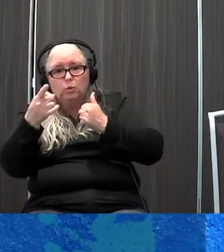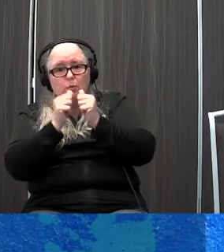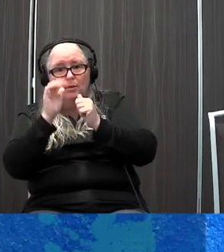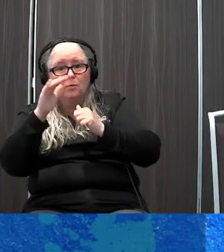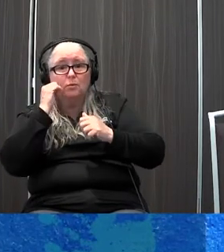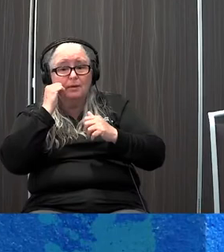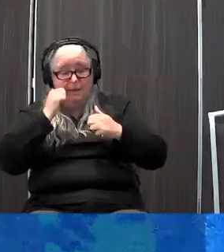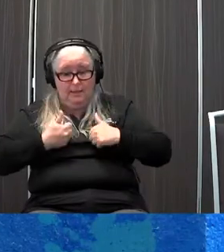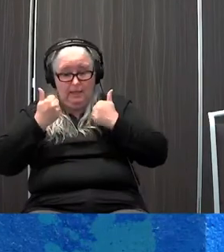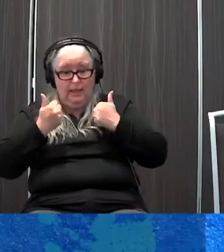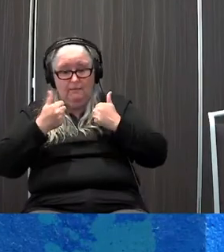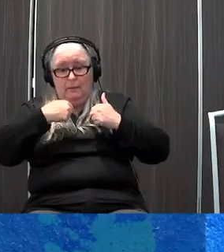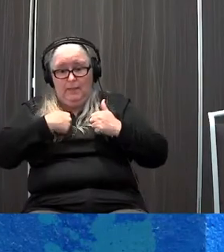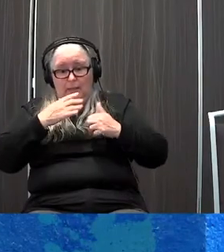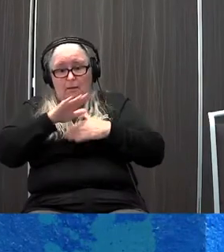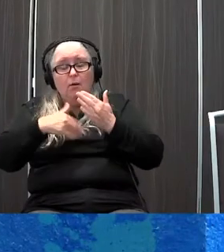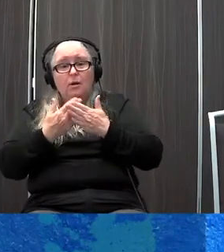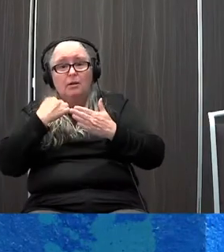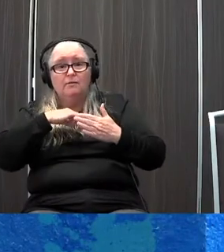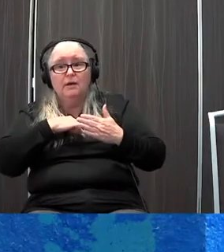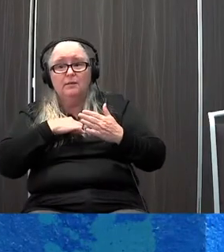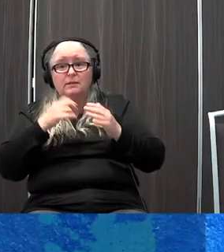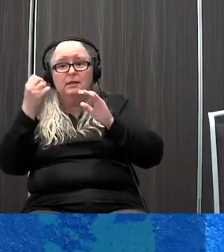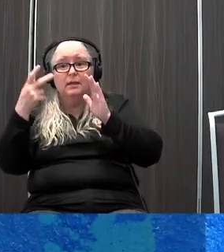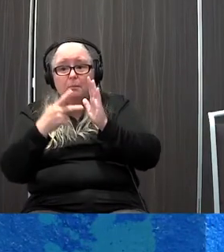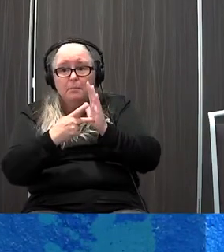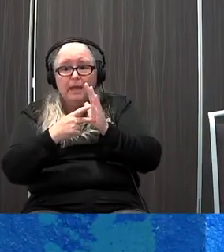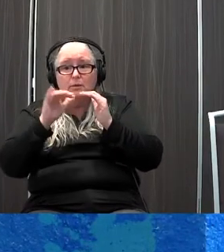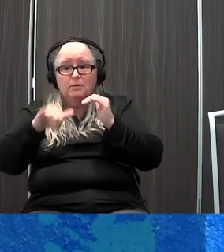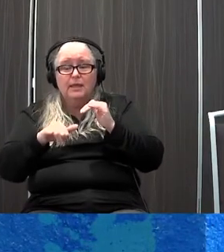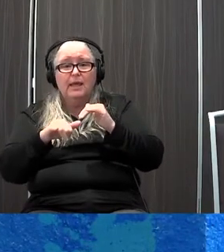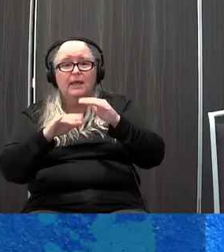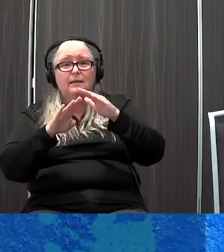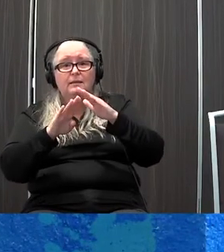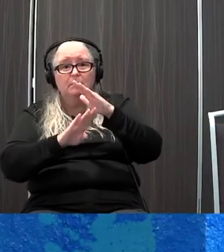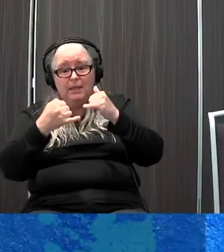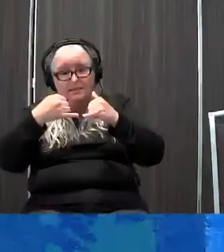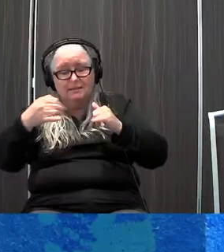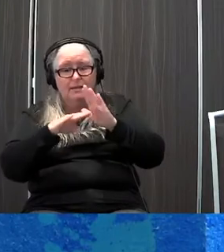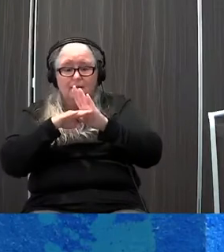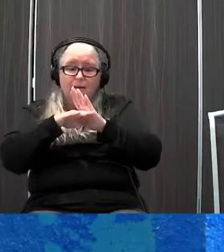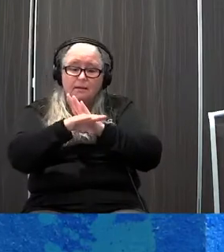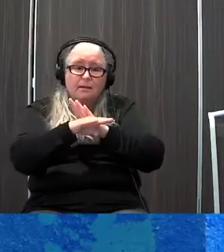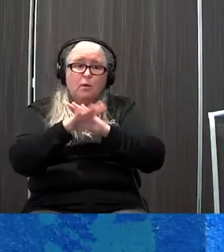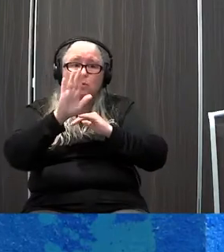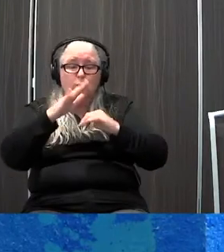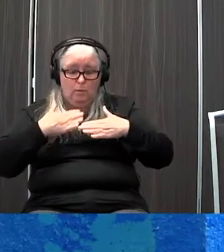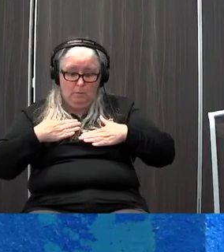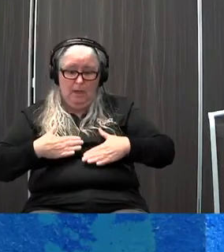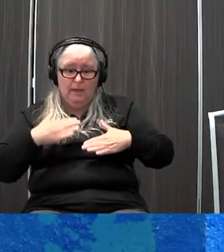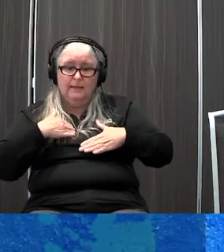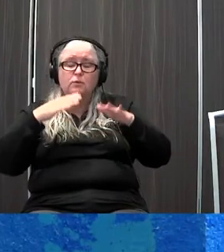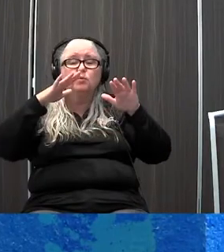What helps all of us return to baseline? And by baseline, I mean that physiologic system. How do you get your system to settle back down